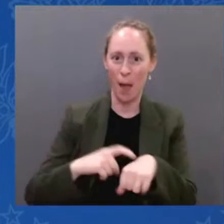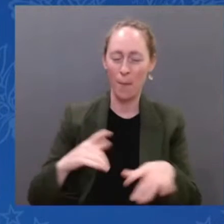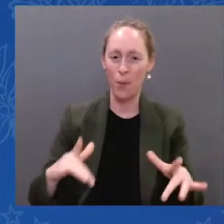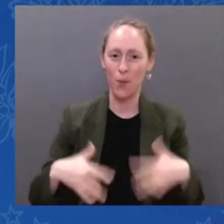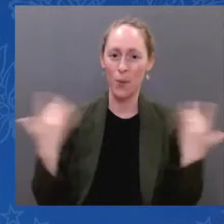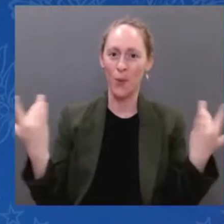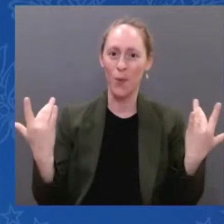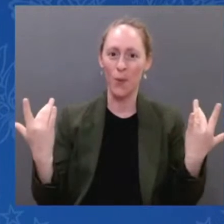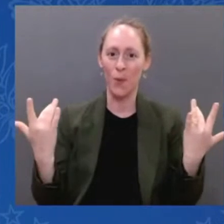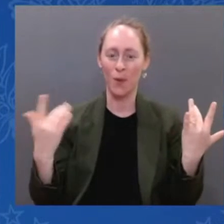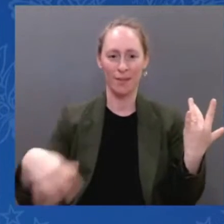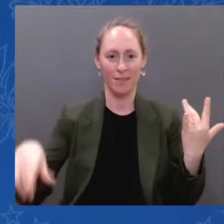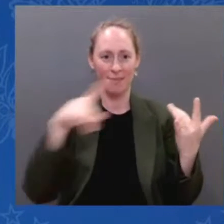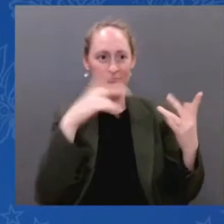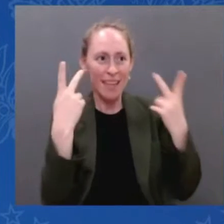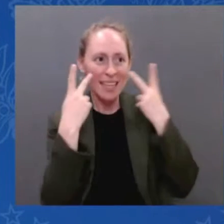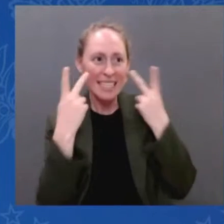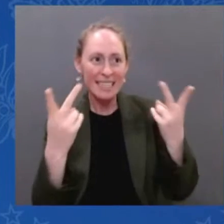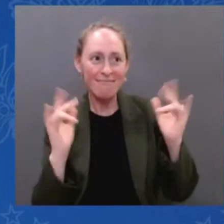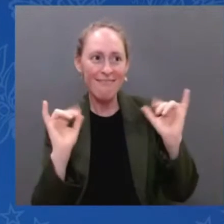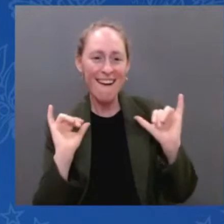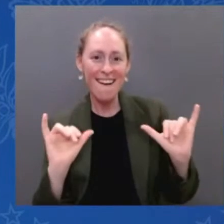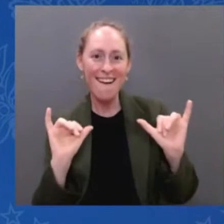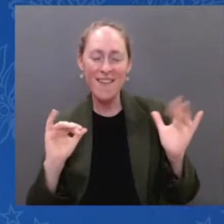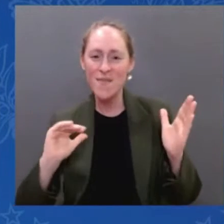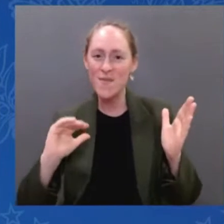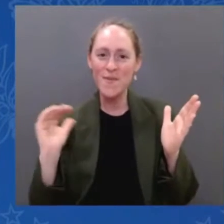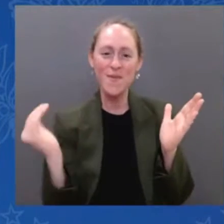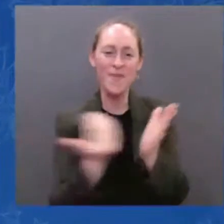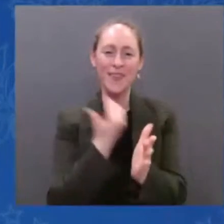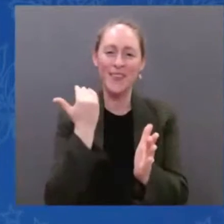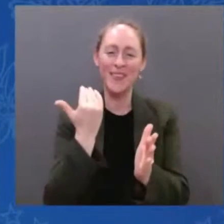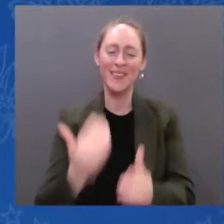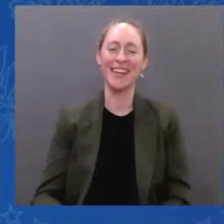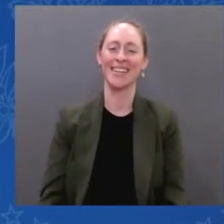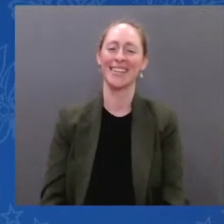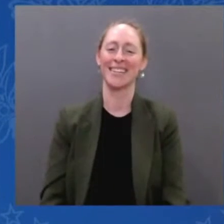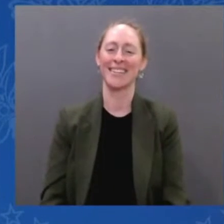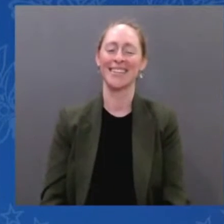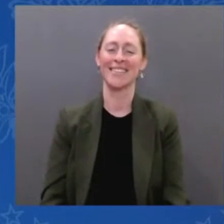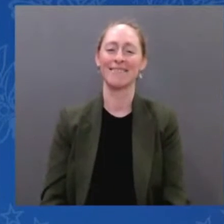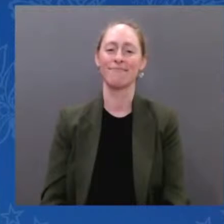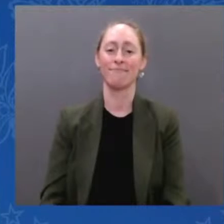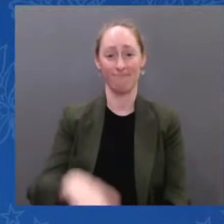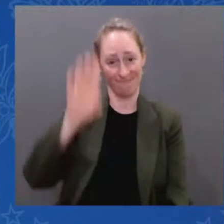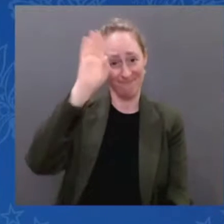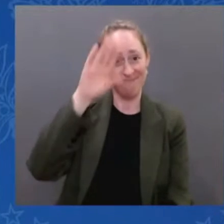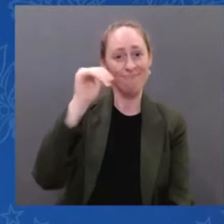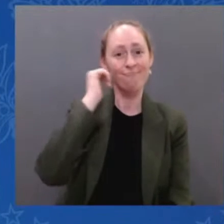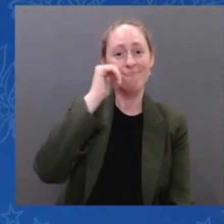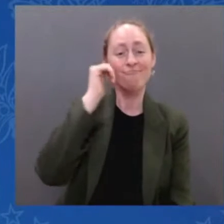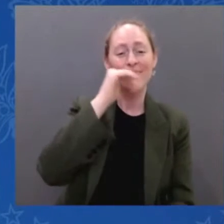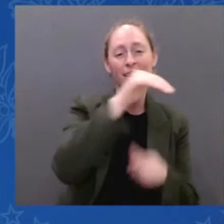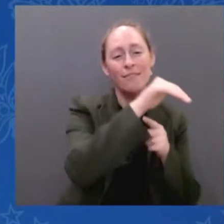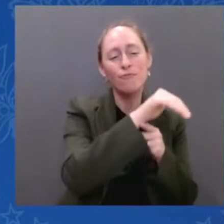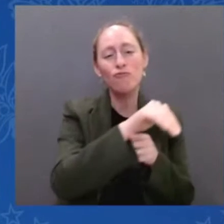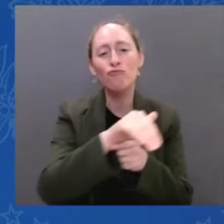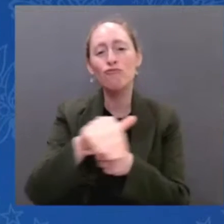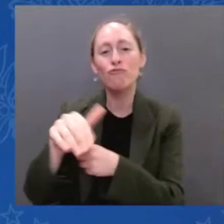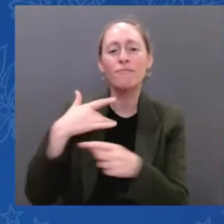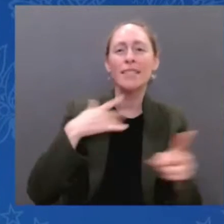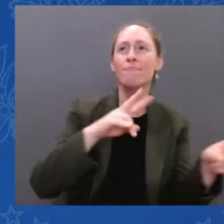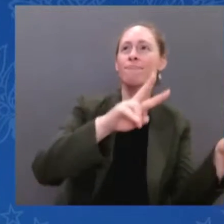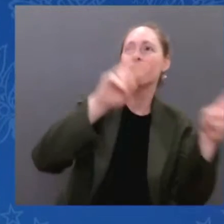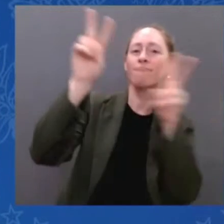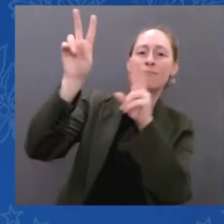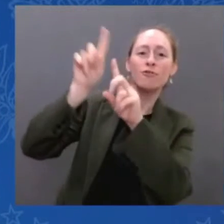to the night sky with wonder. And thanks to dedicated people who have been working for decades